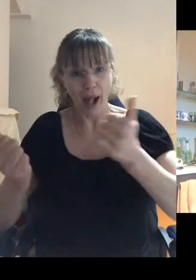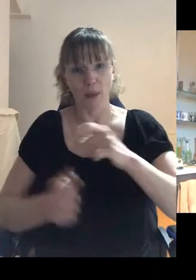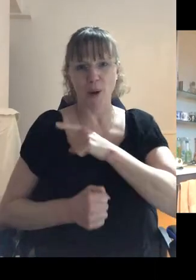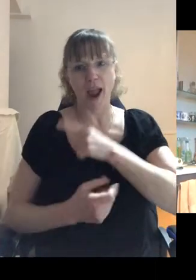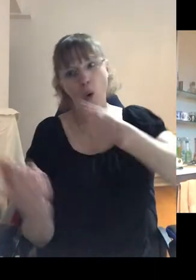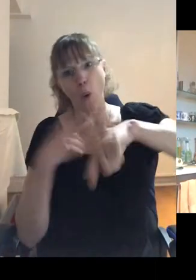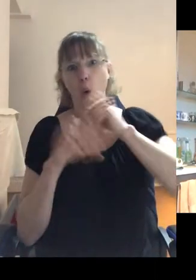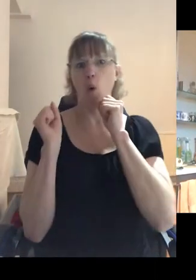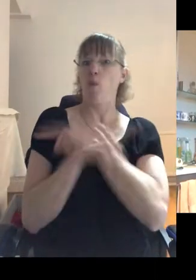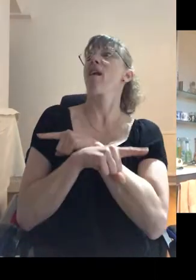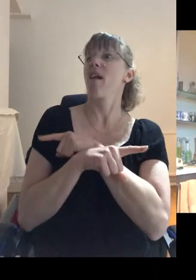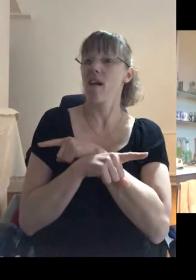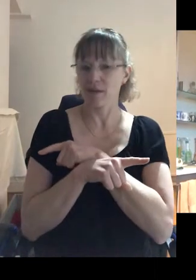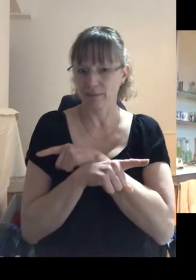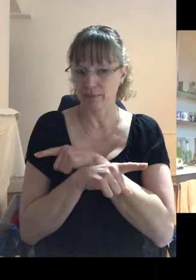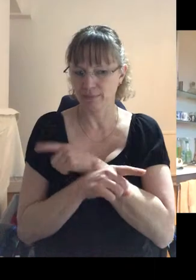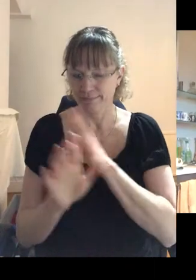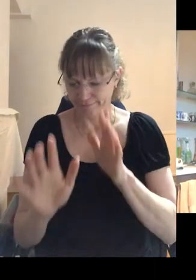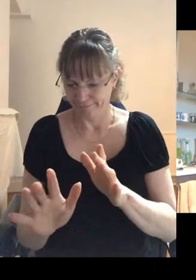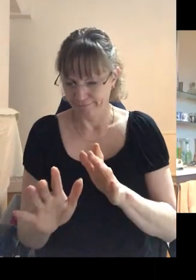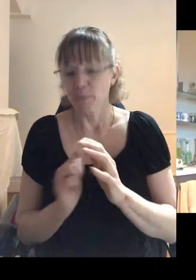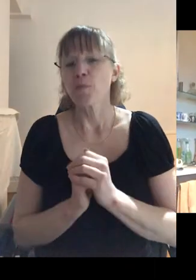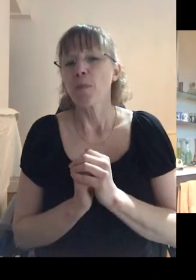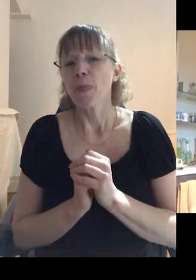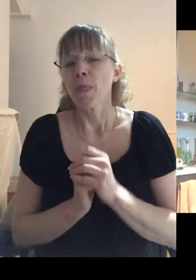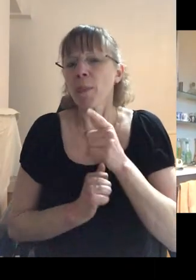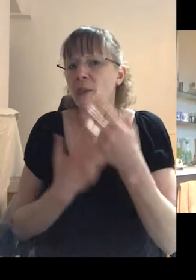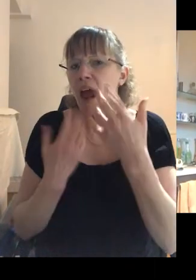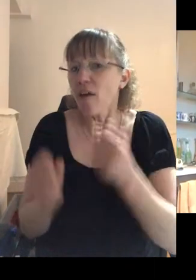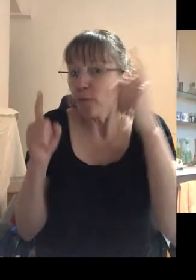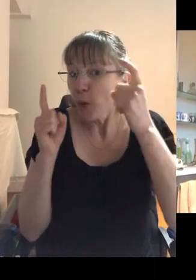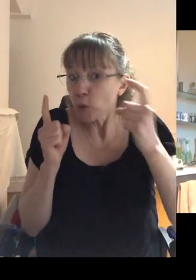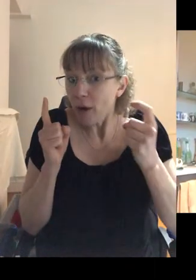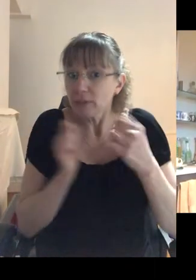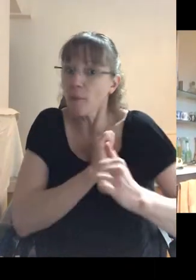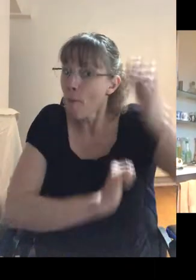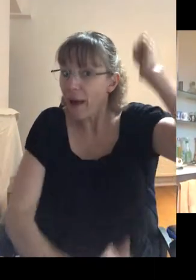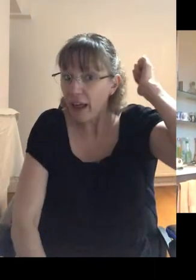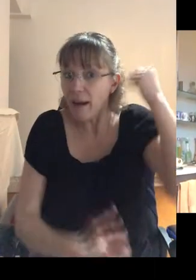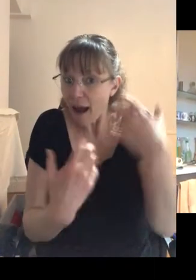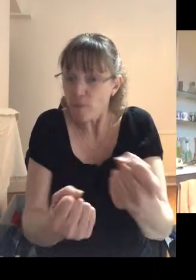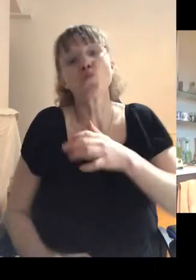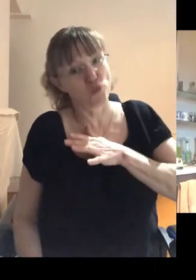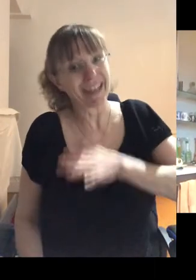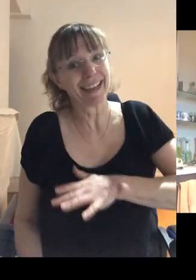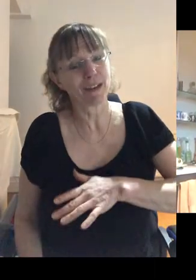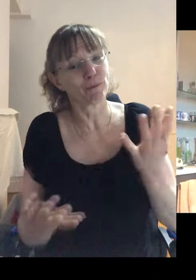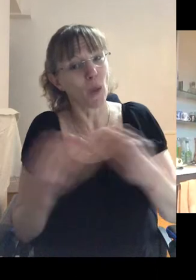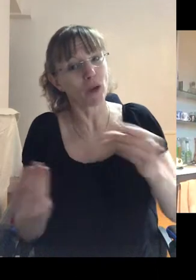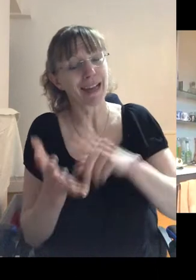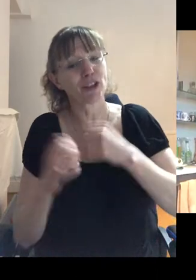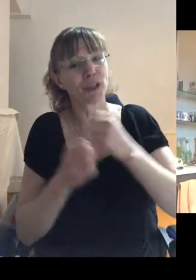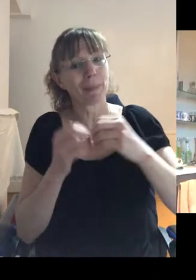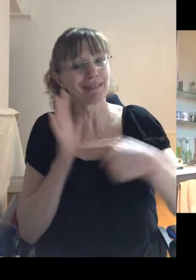time, you know? Um, I'm going to steal, steal, if you've got any photographs of that time, we need them for Lost LGBT